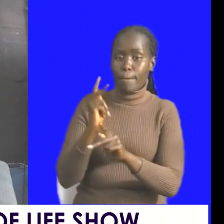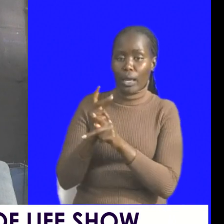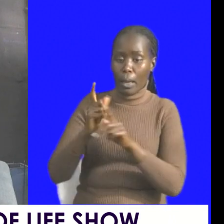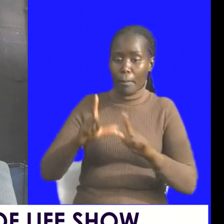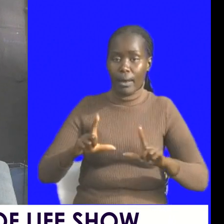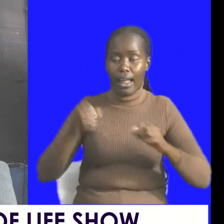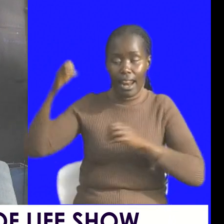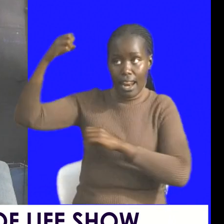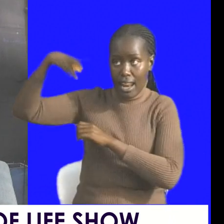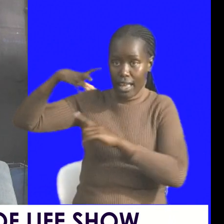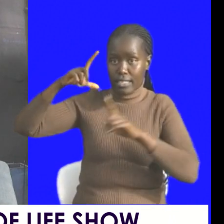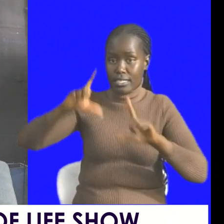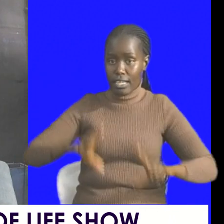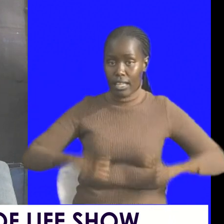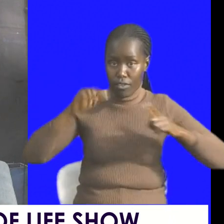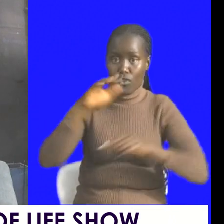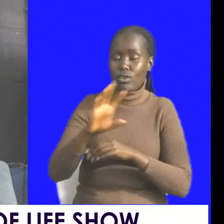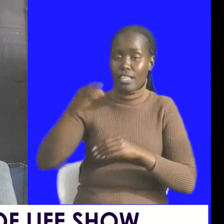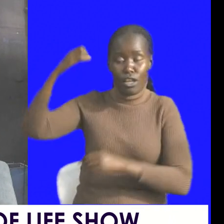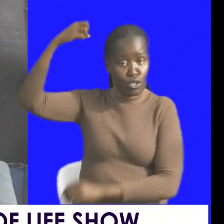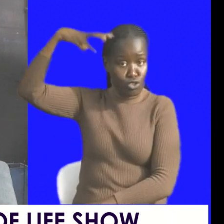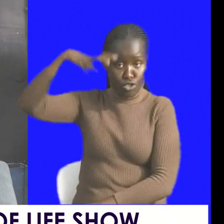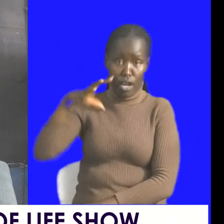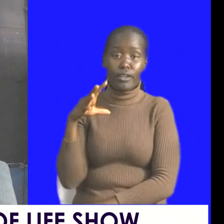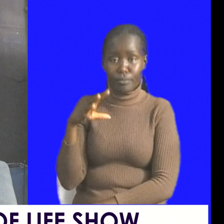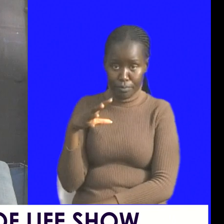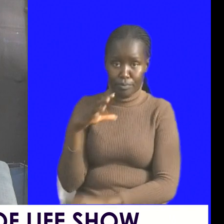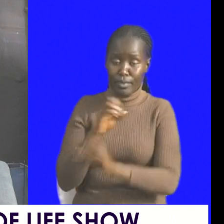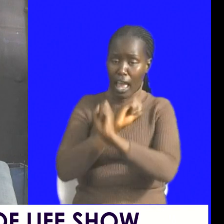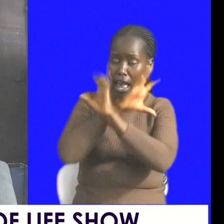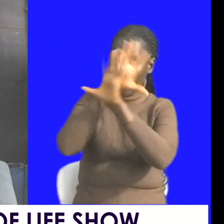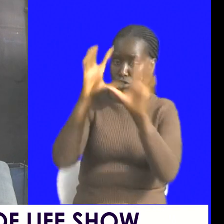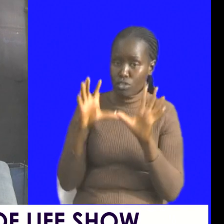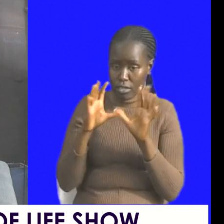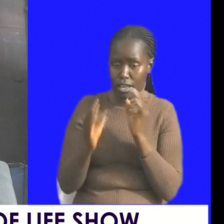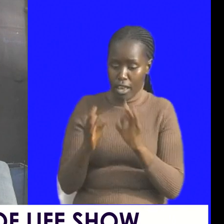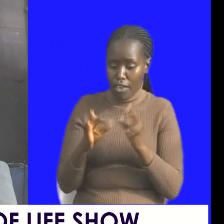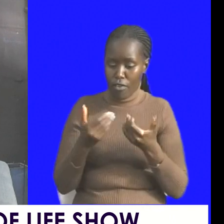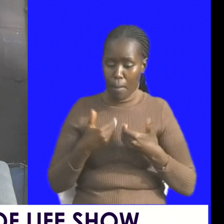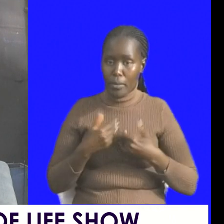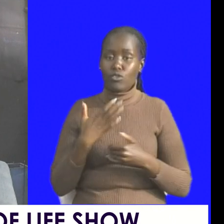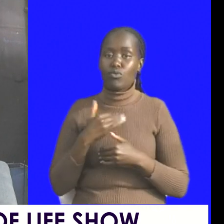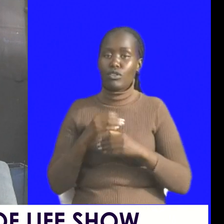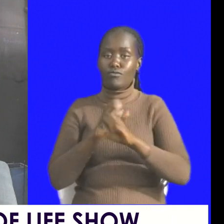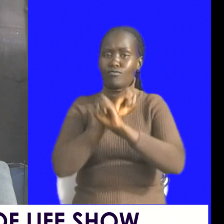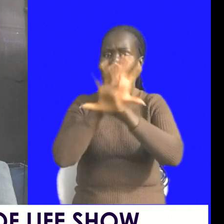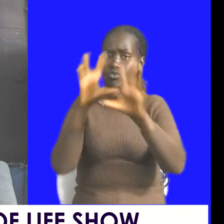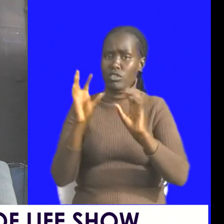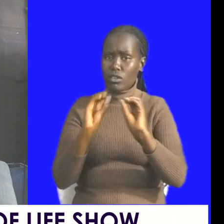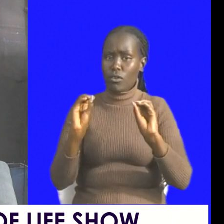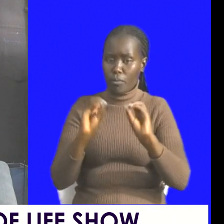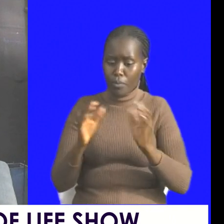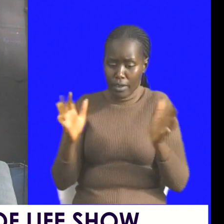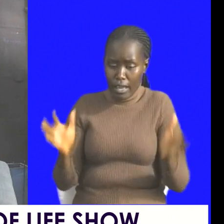is dimming your life shine if there is somebody that does not want you to shine encourage them to put on